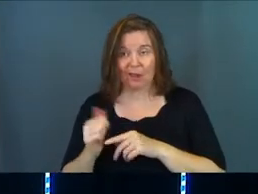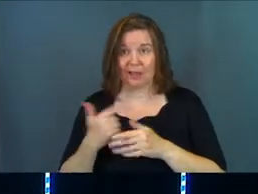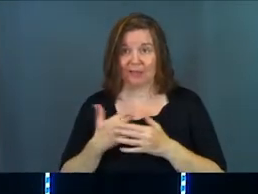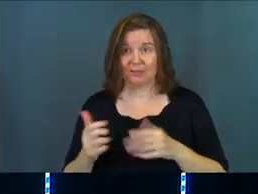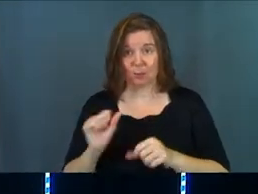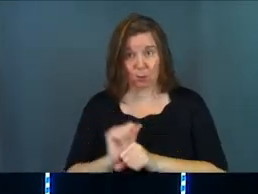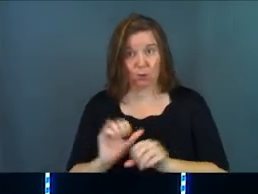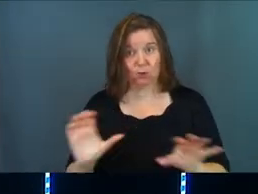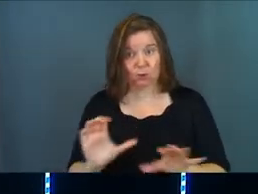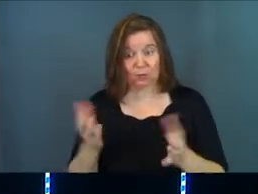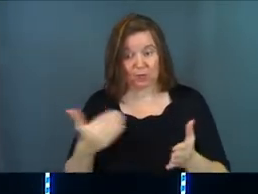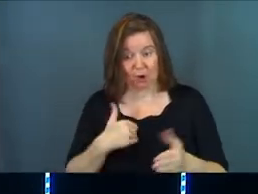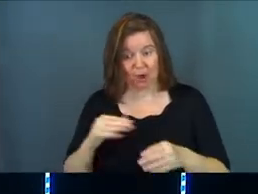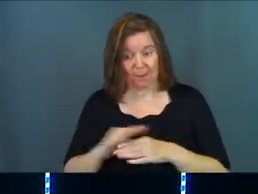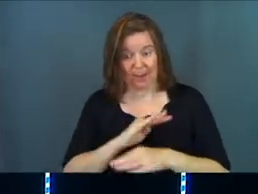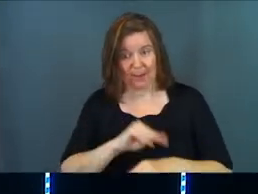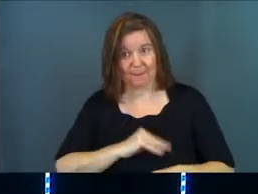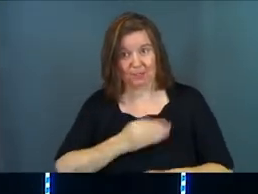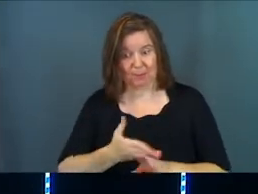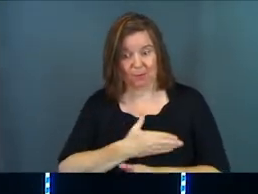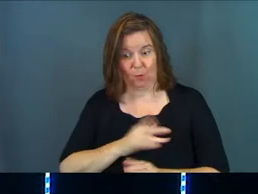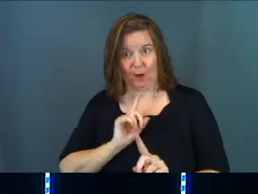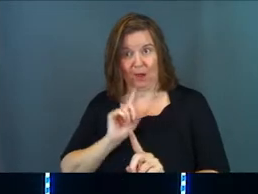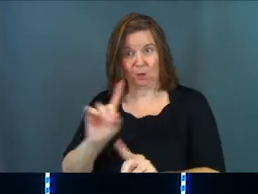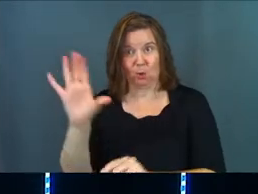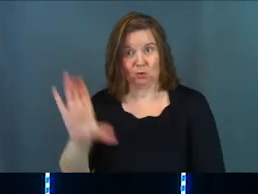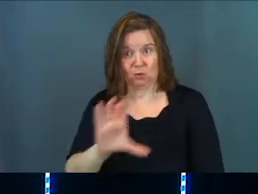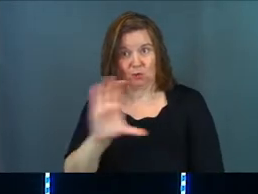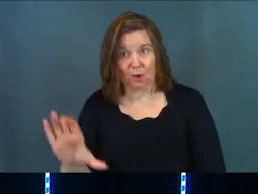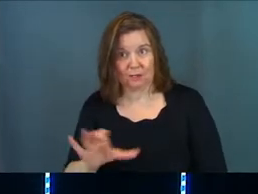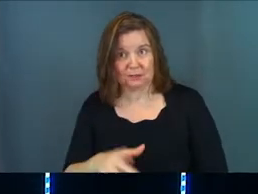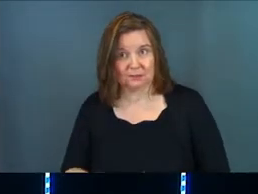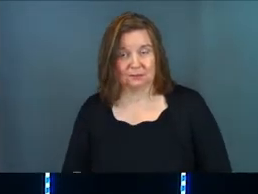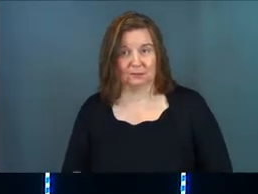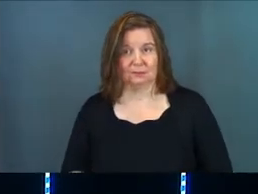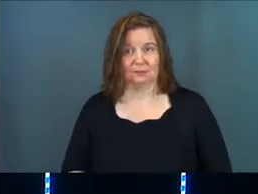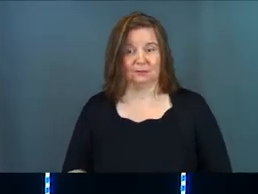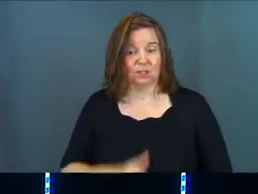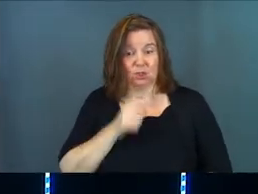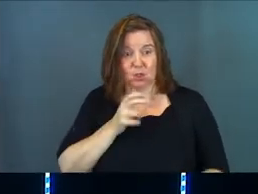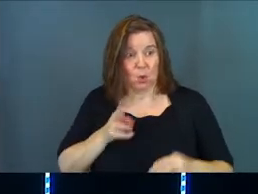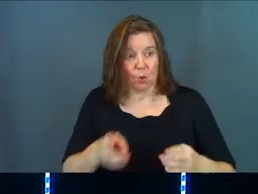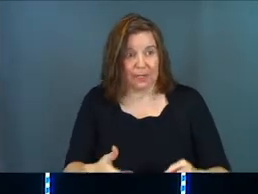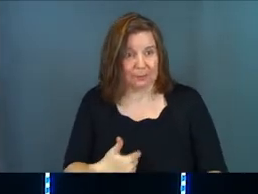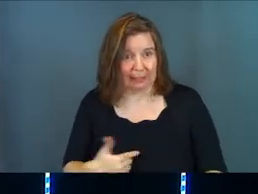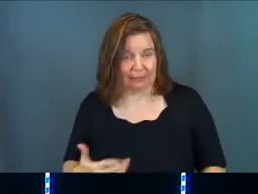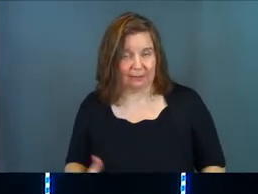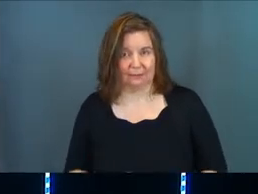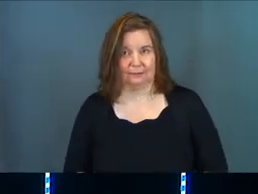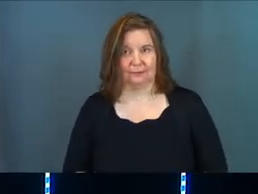Like I've got some work to do here on my mission before I get to that cross, mama. Don't rush me.